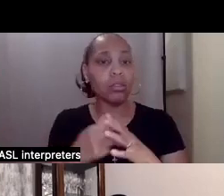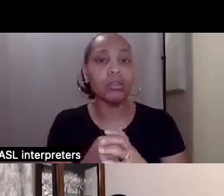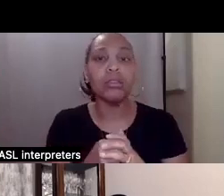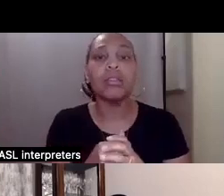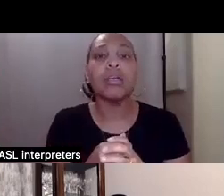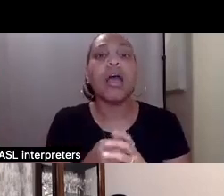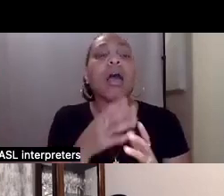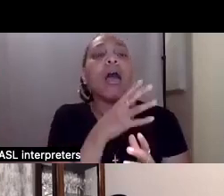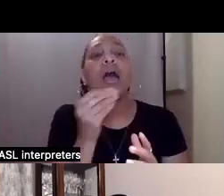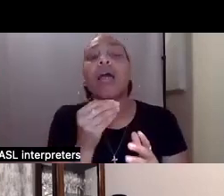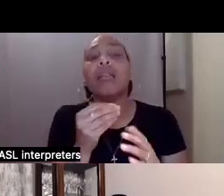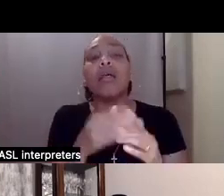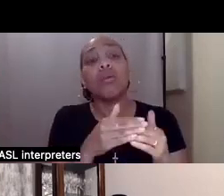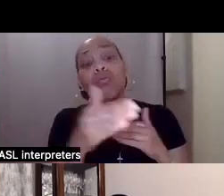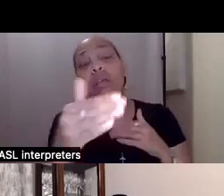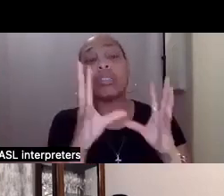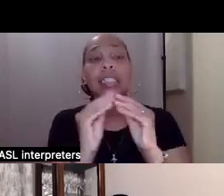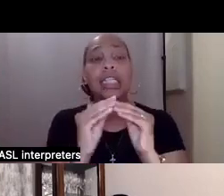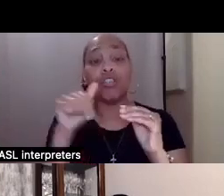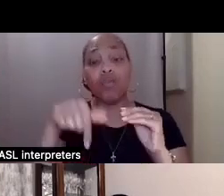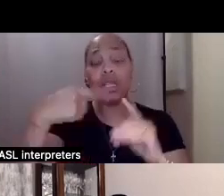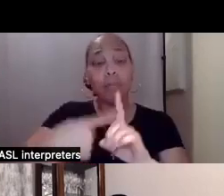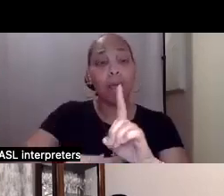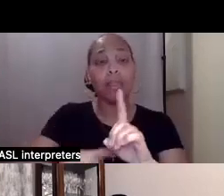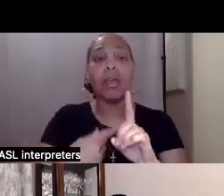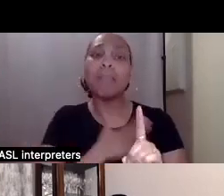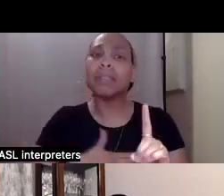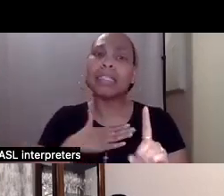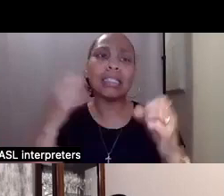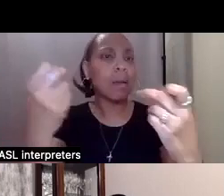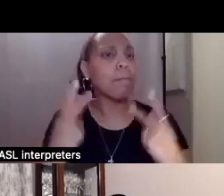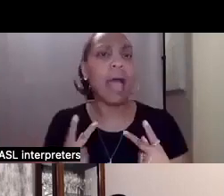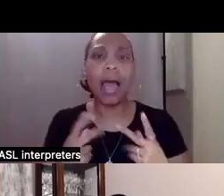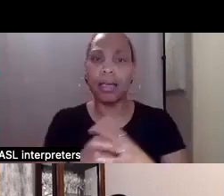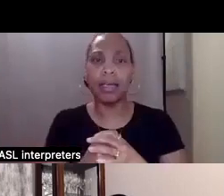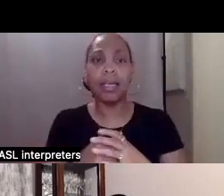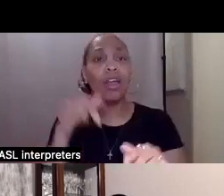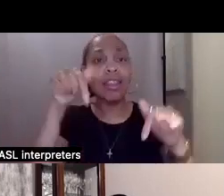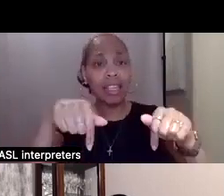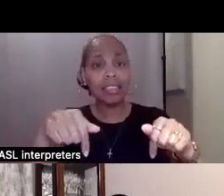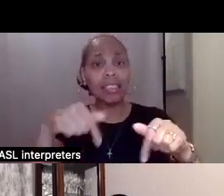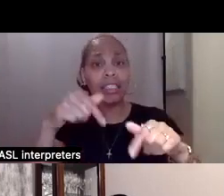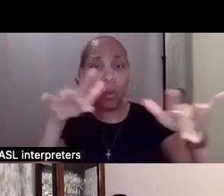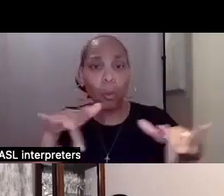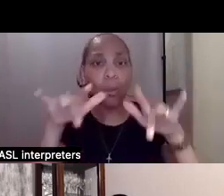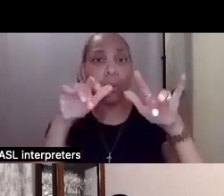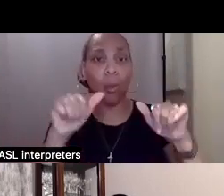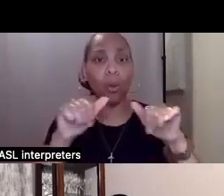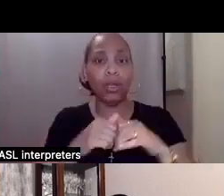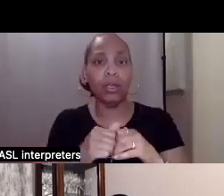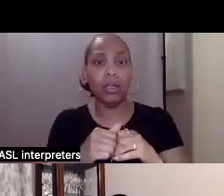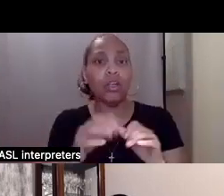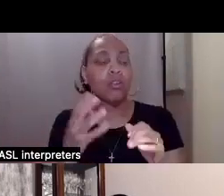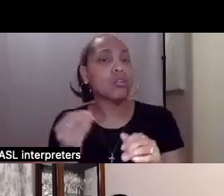And then the rest of the sessions this month, please come back. Remember that this is recorded and we're able to,